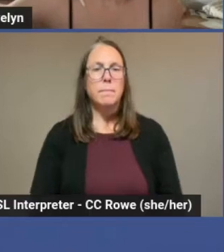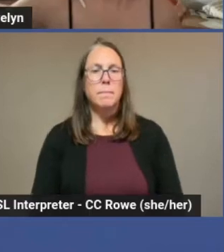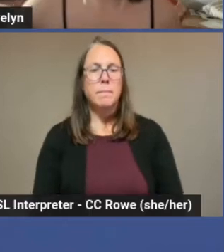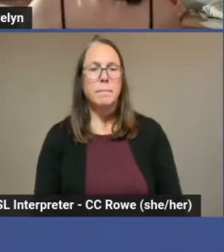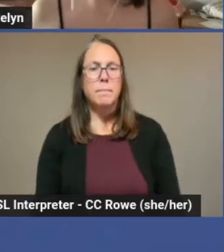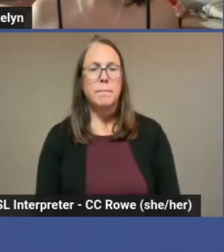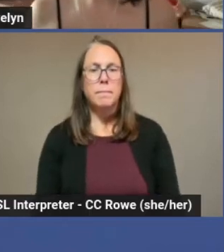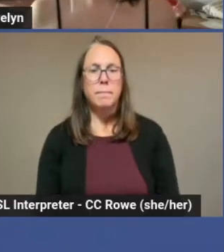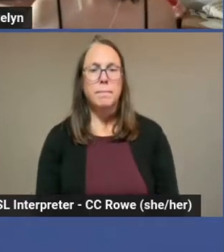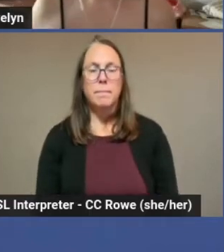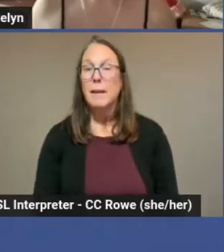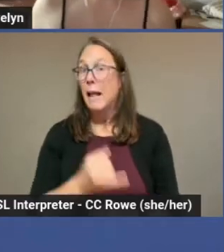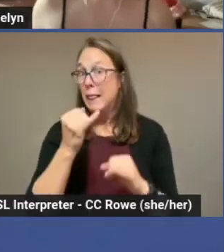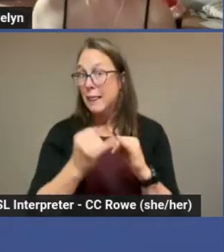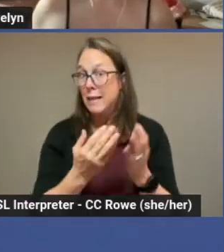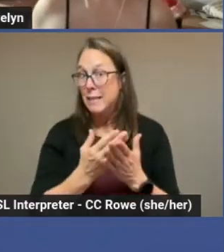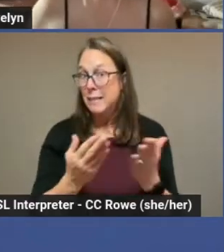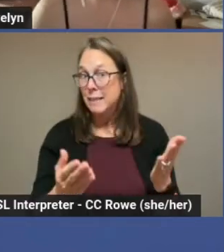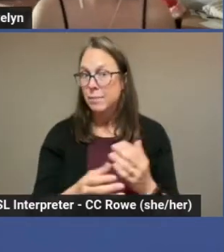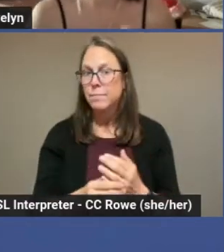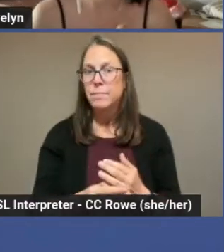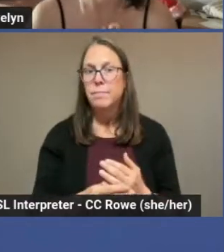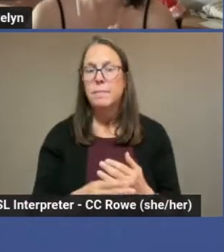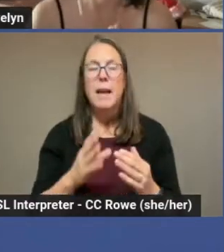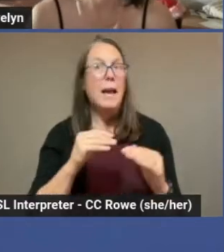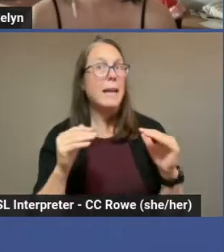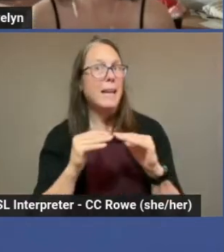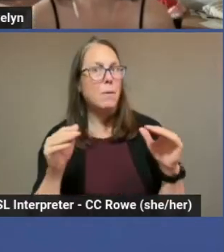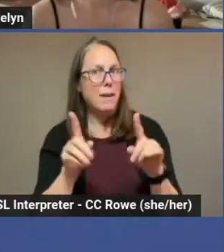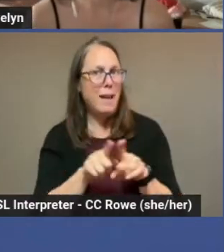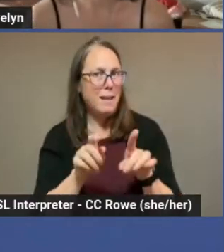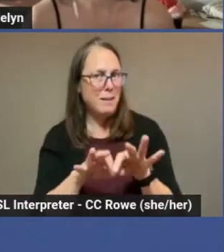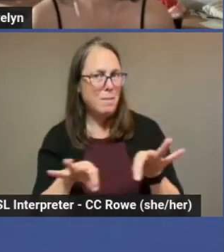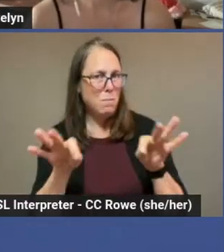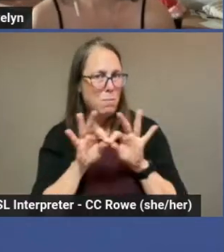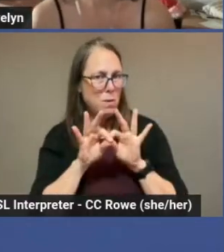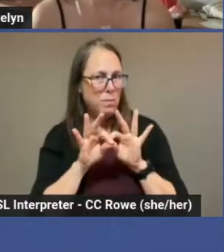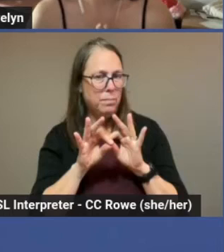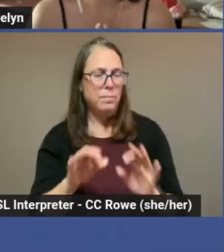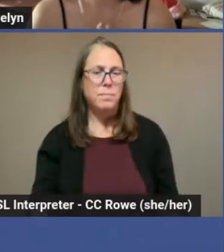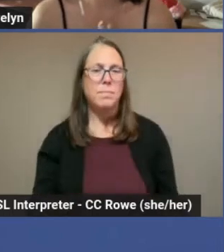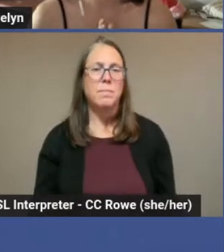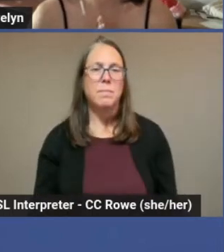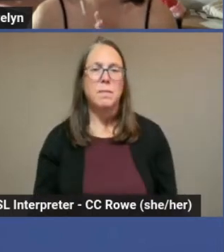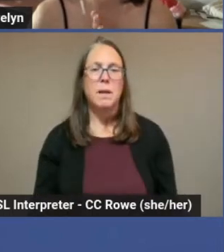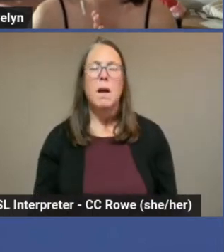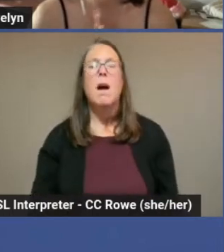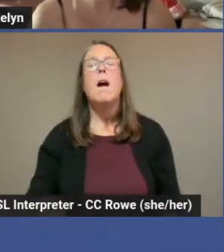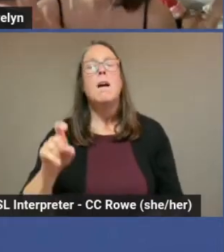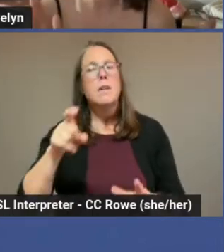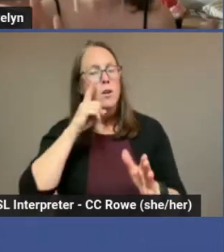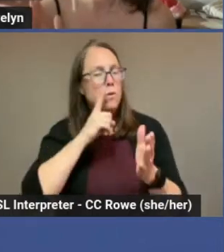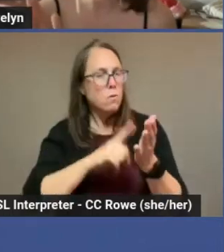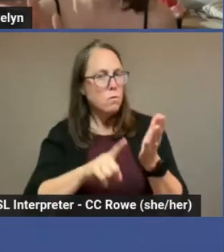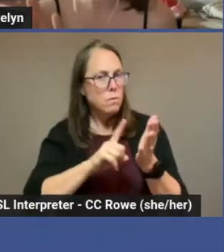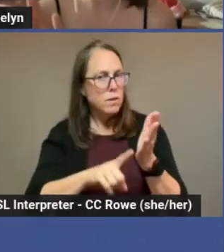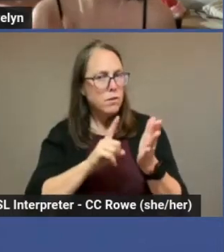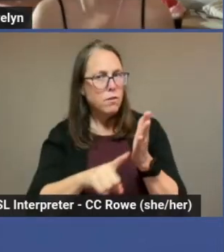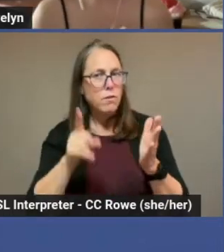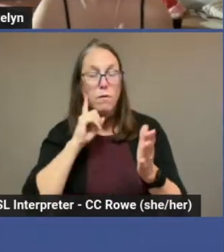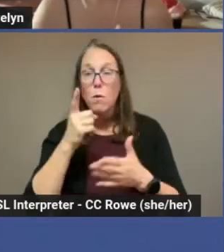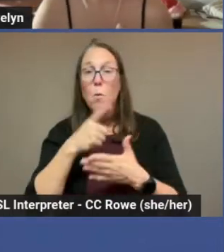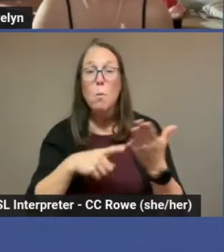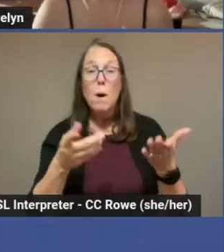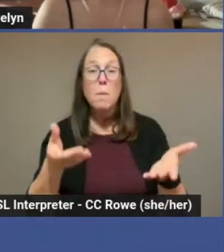And lastly, and equally as importantly, is doing the research on things that bring us joy